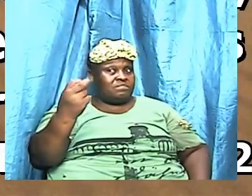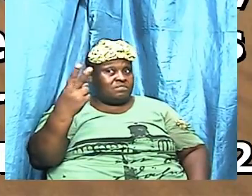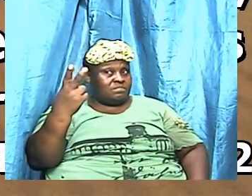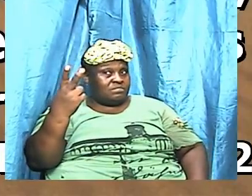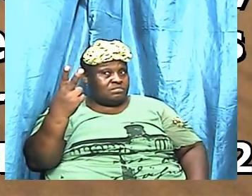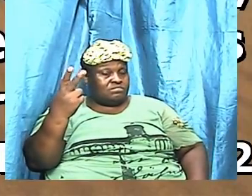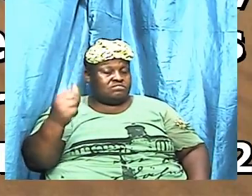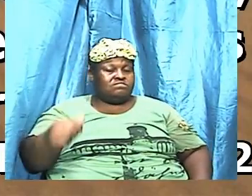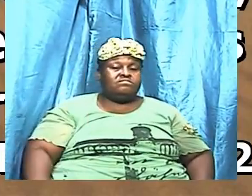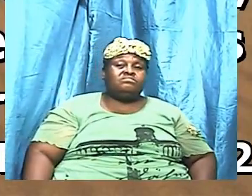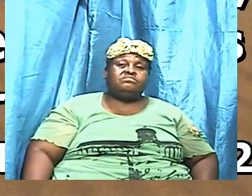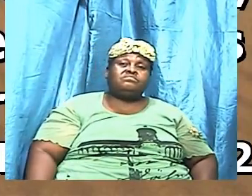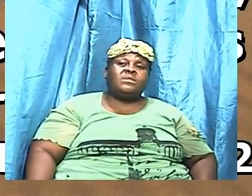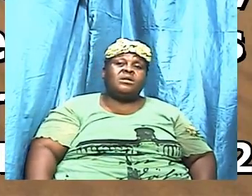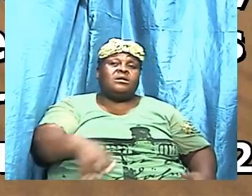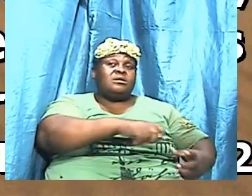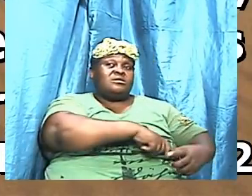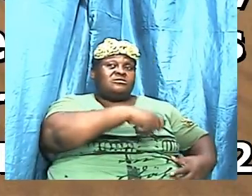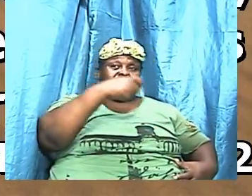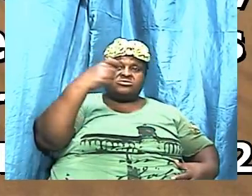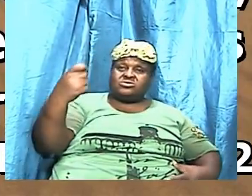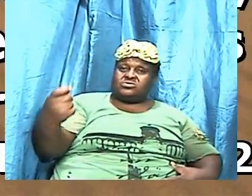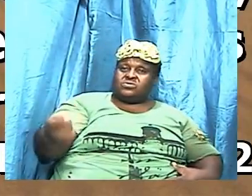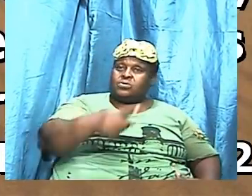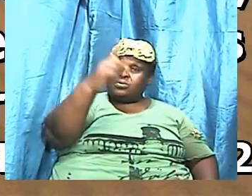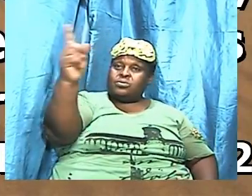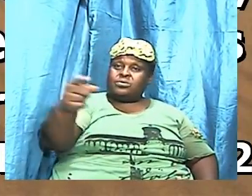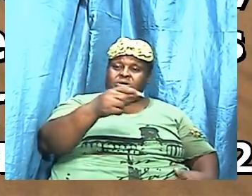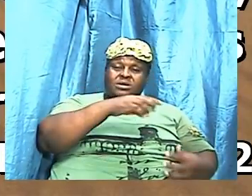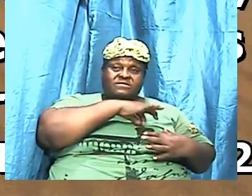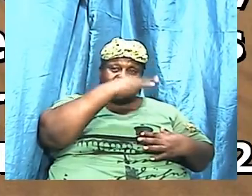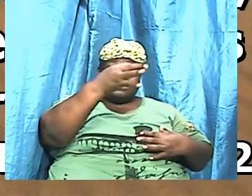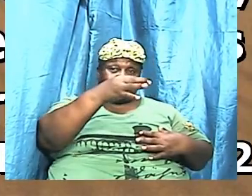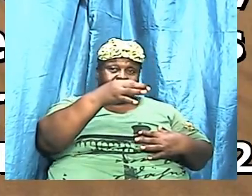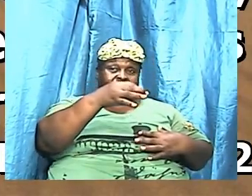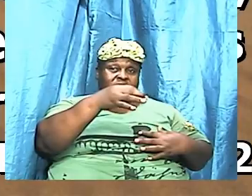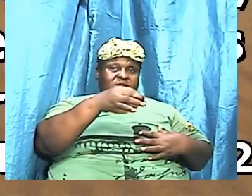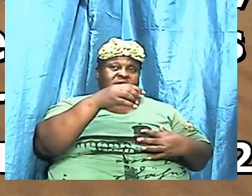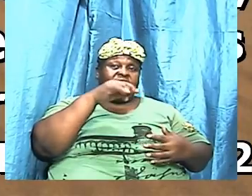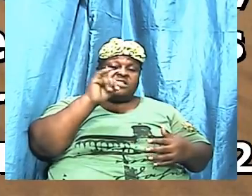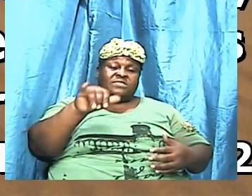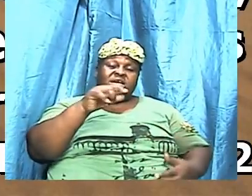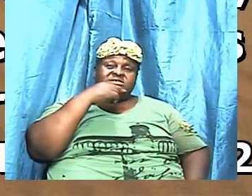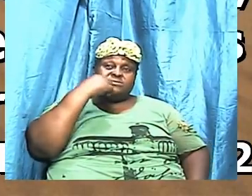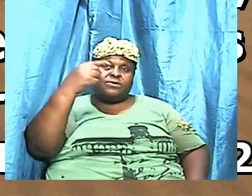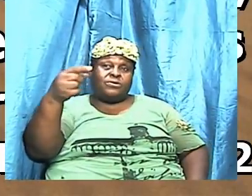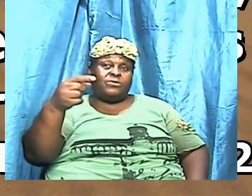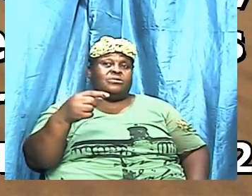the sword of the spirit that is being spoken of.